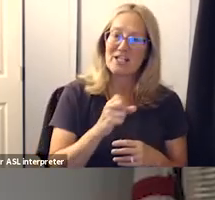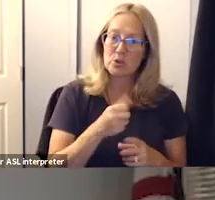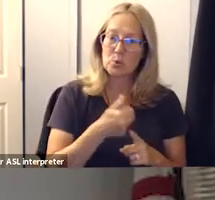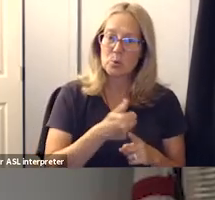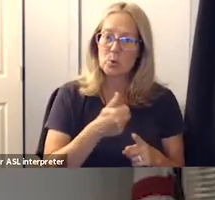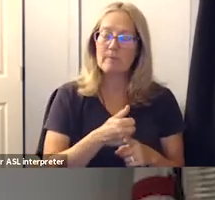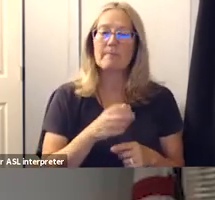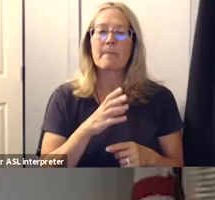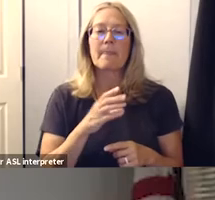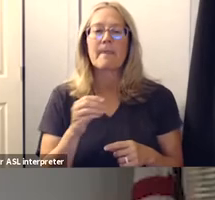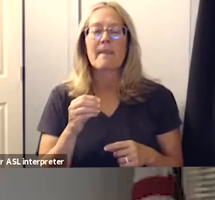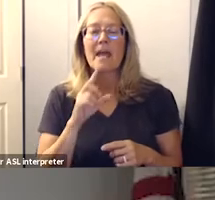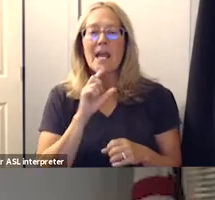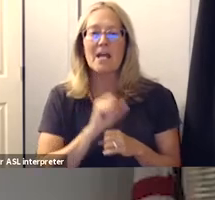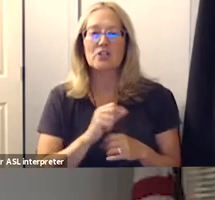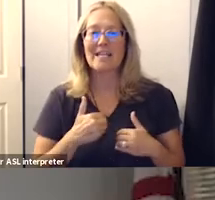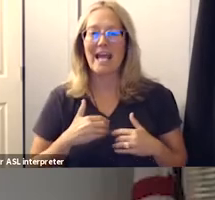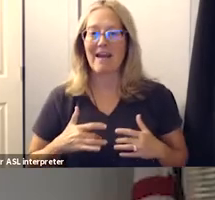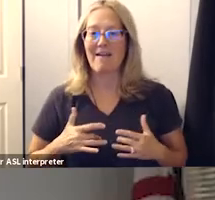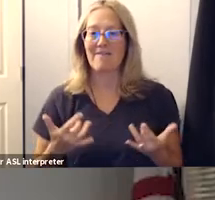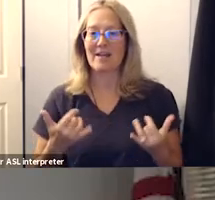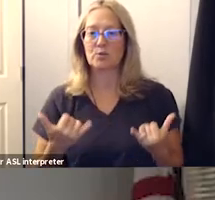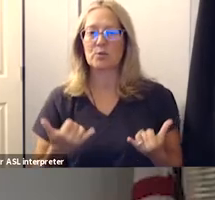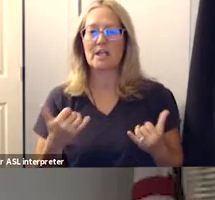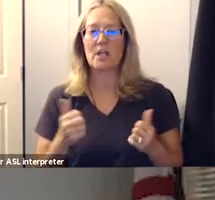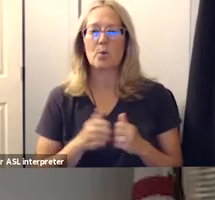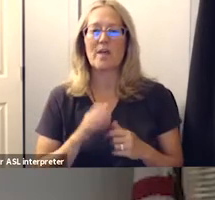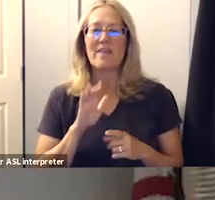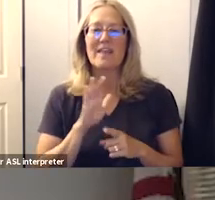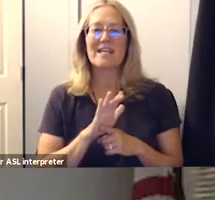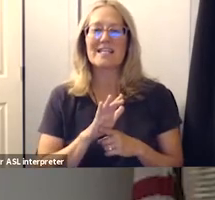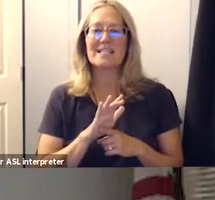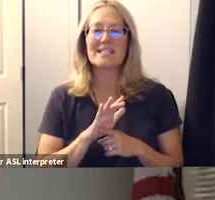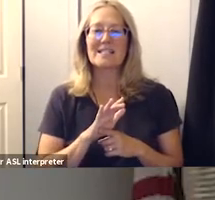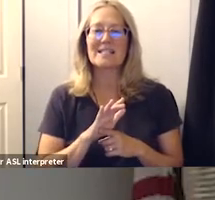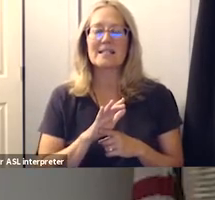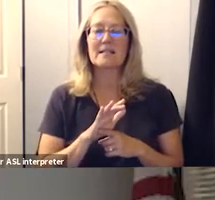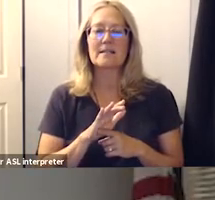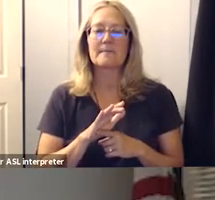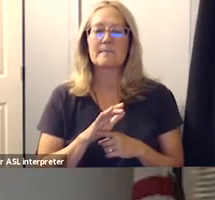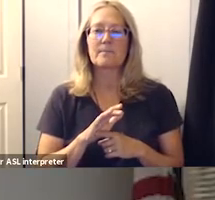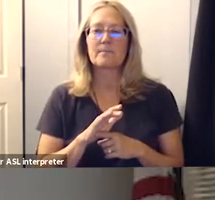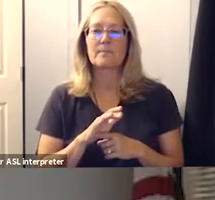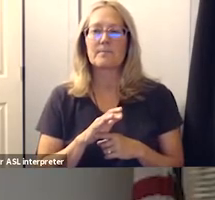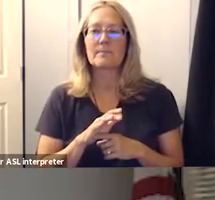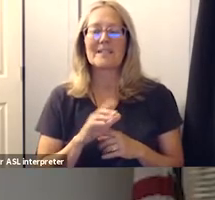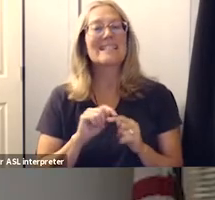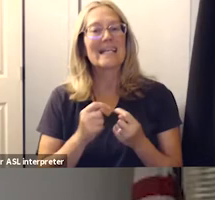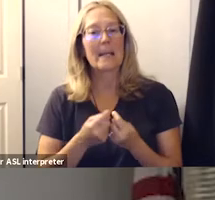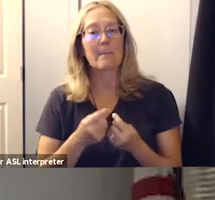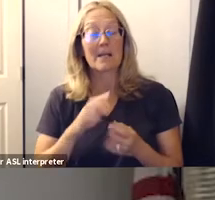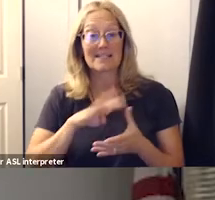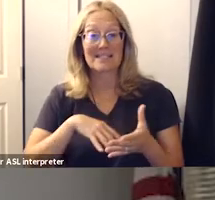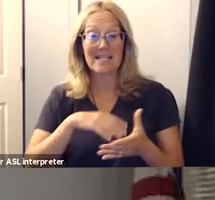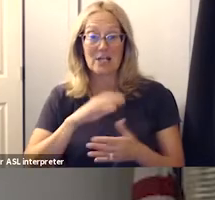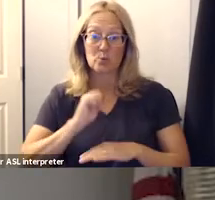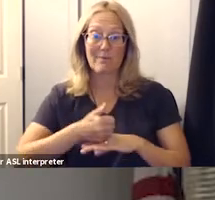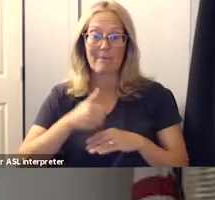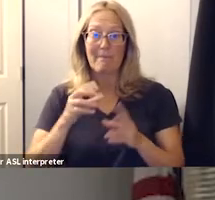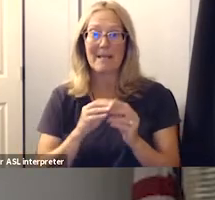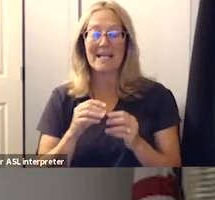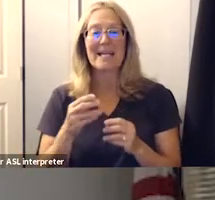actually had an event today with his team so when we scheduled this meeting um he